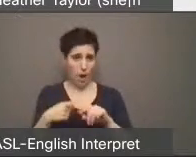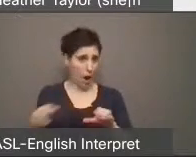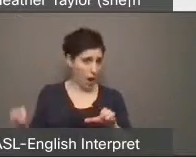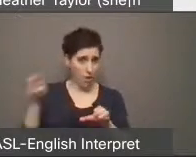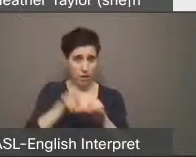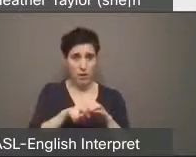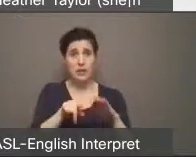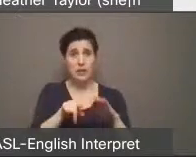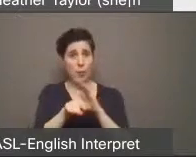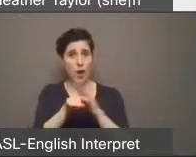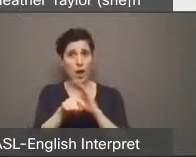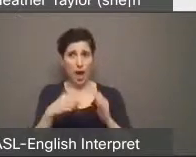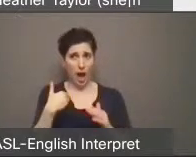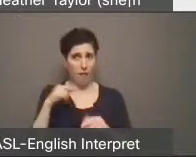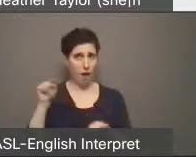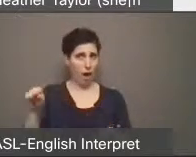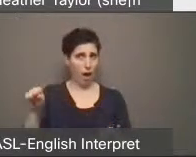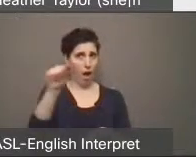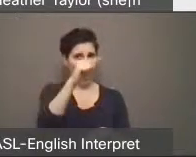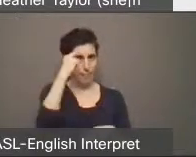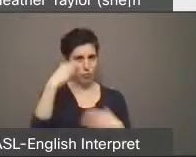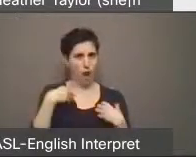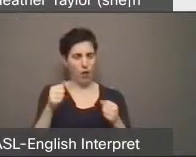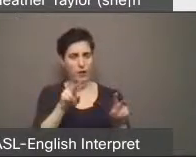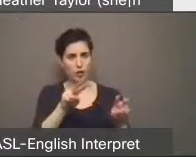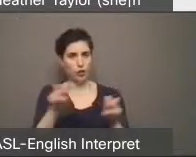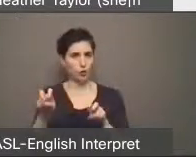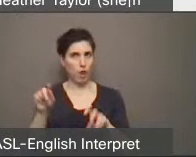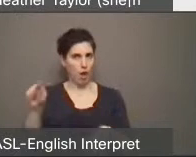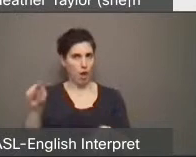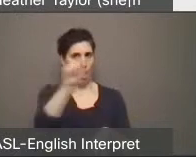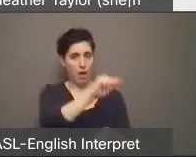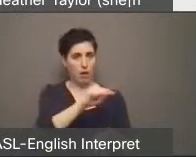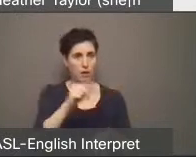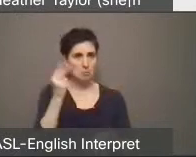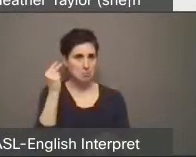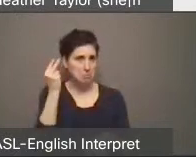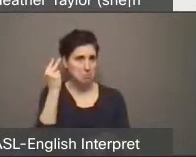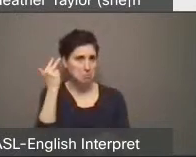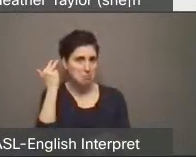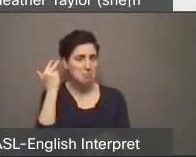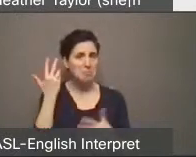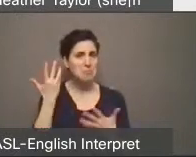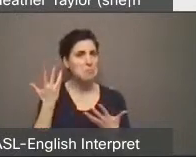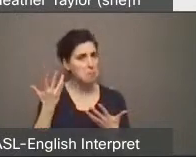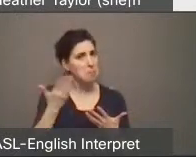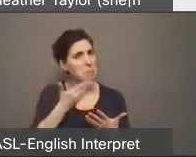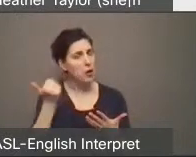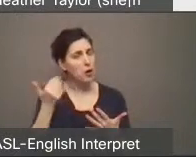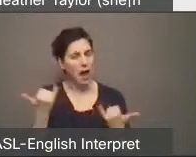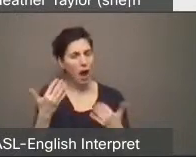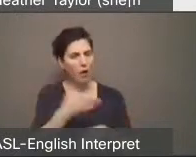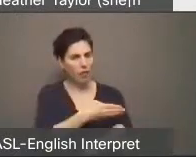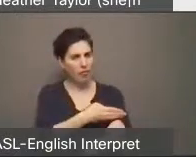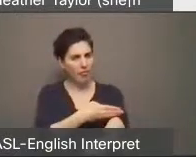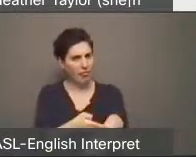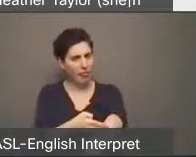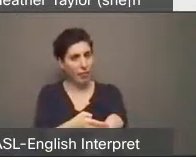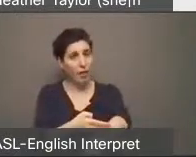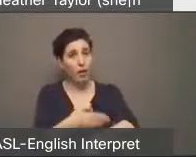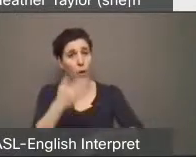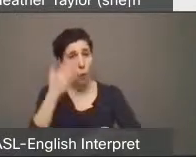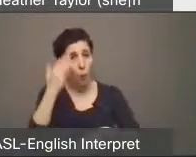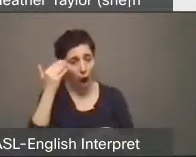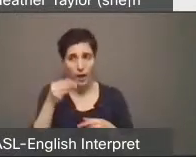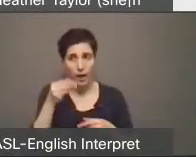a mental health issue. There was this was not the case just a few years ago. This lack of infrastructure that I mentioned is contributing to this.